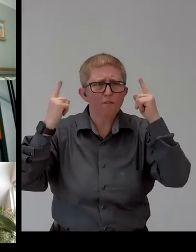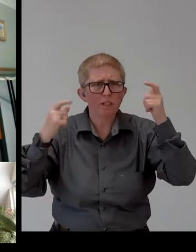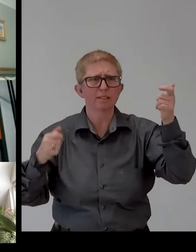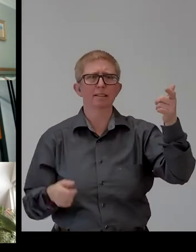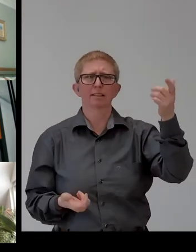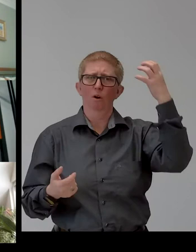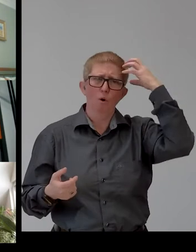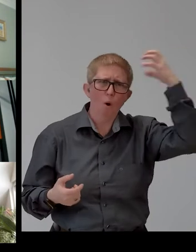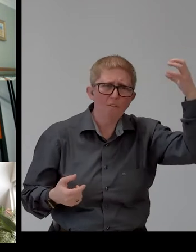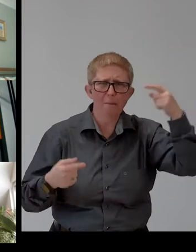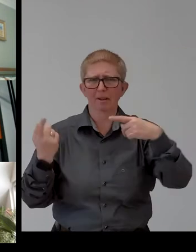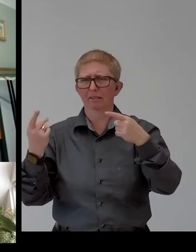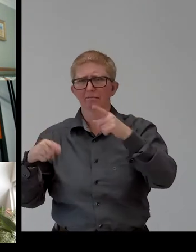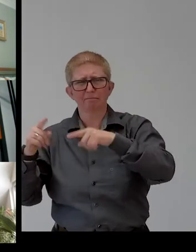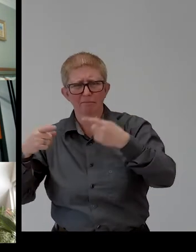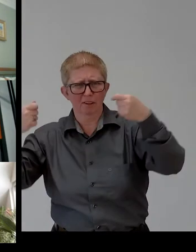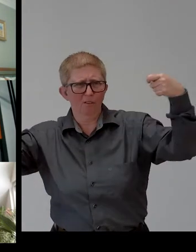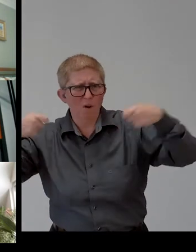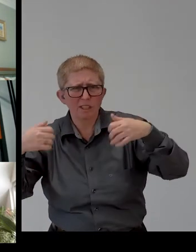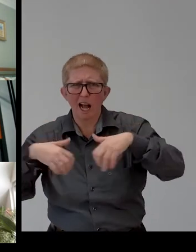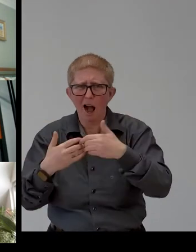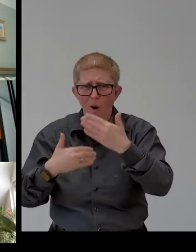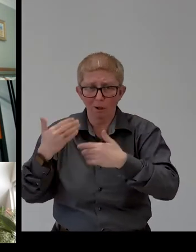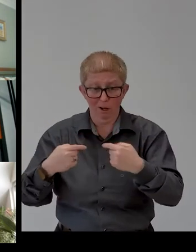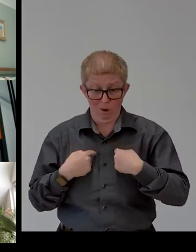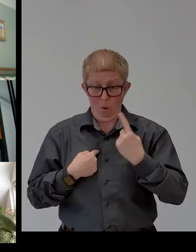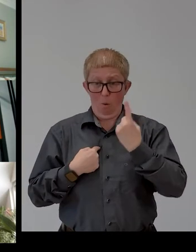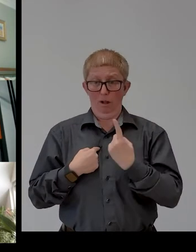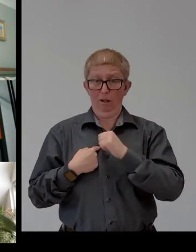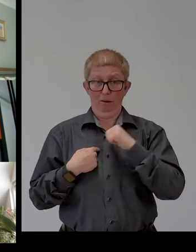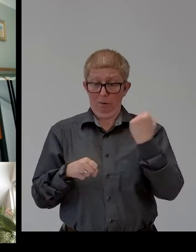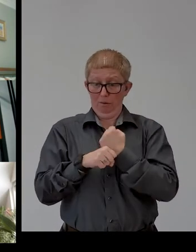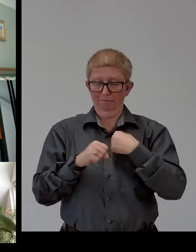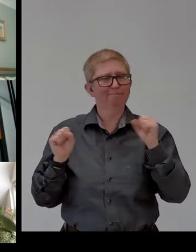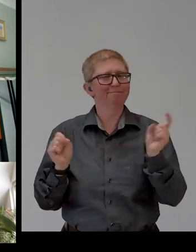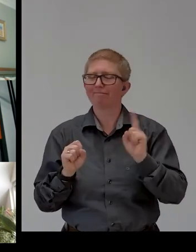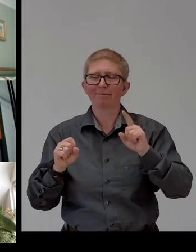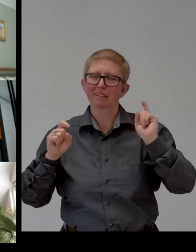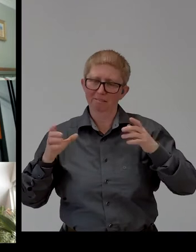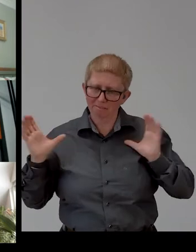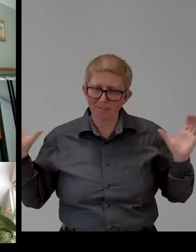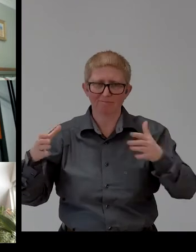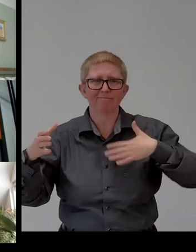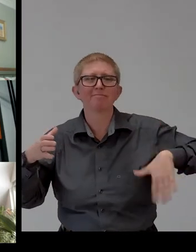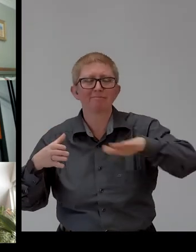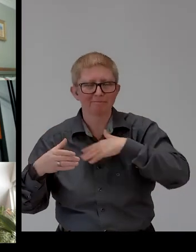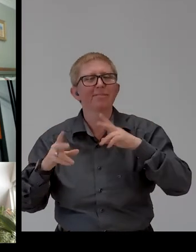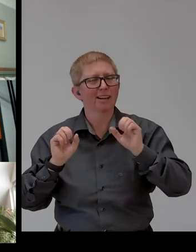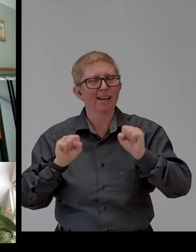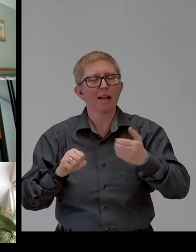because truly we believe this work cannot be done alone and together we can all leave behind a better world.